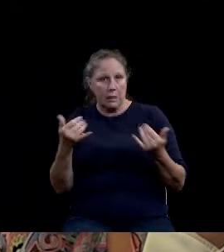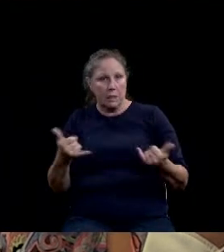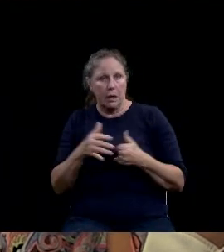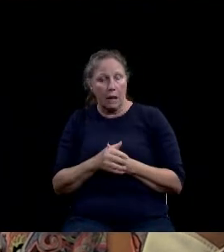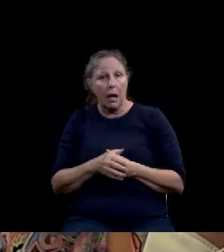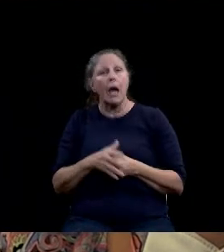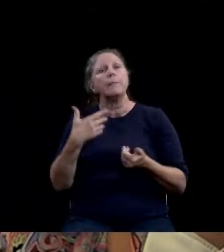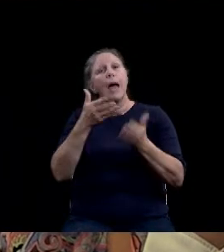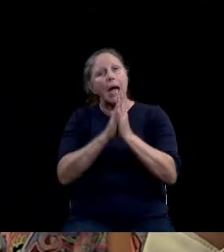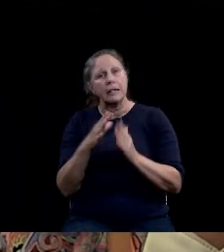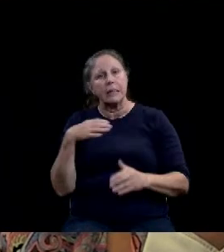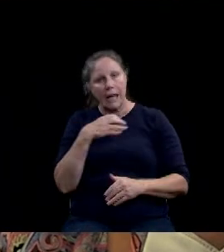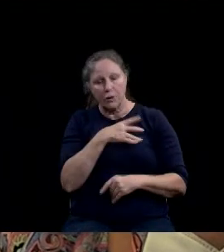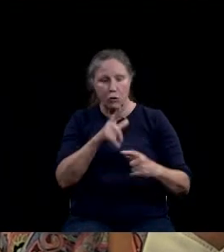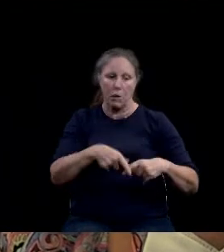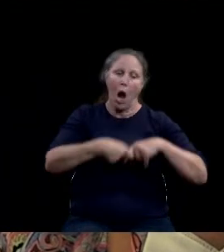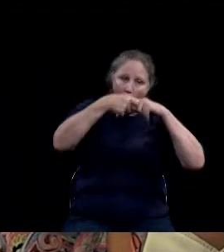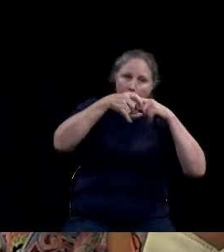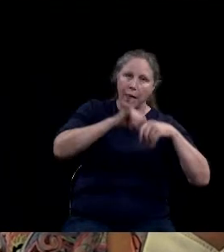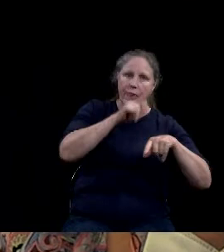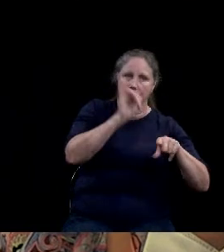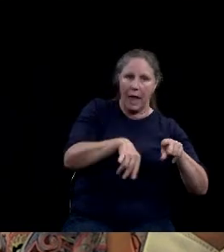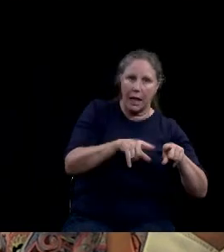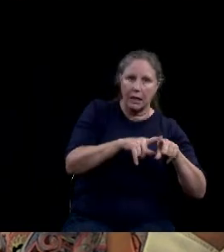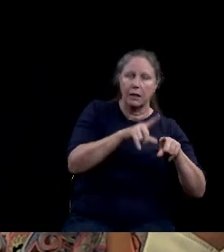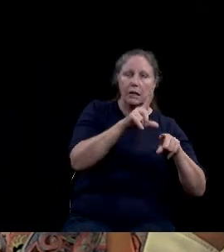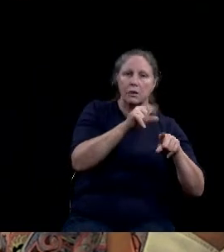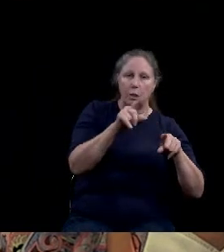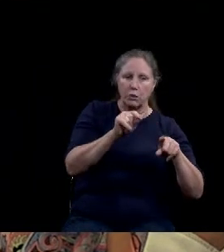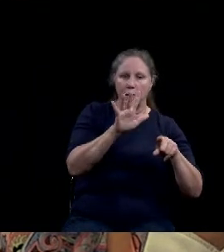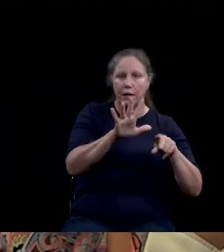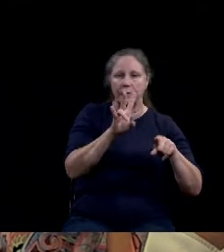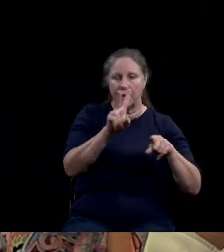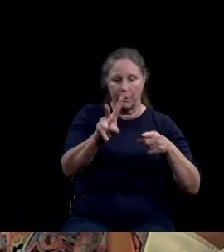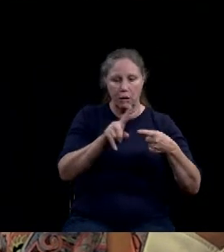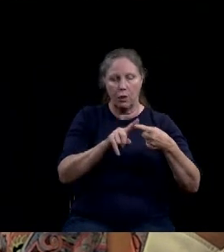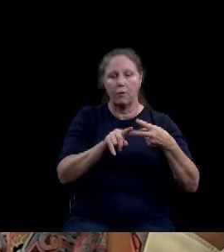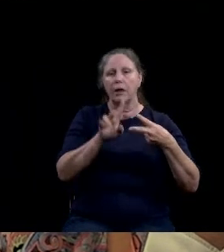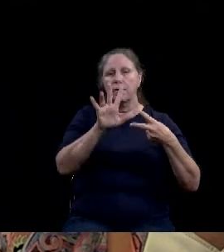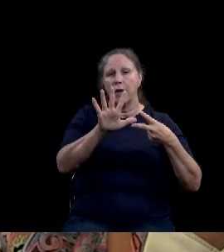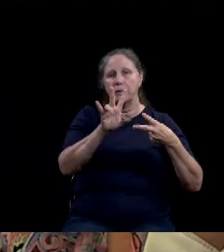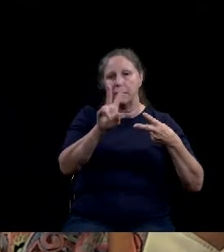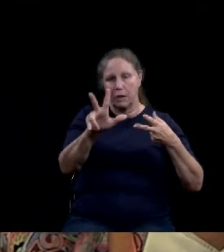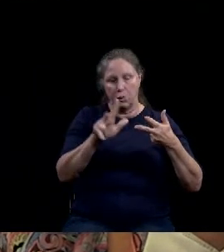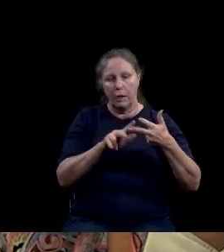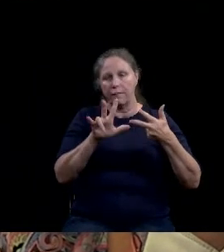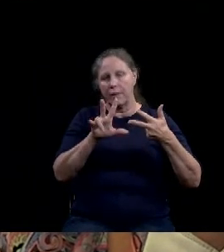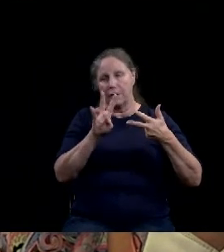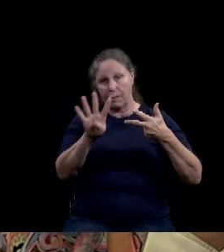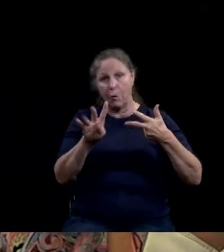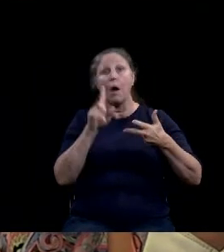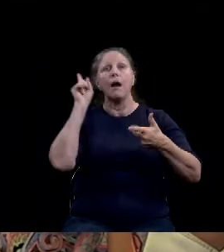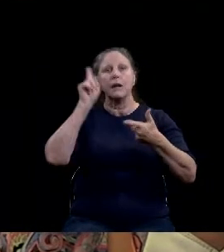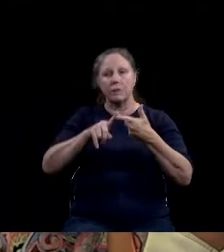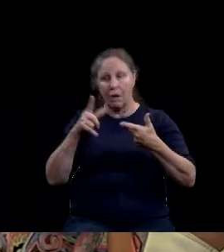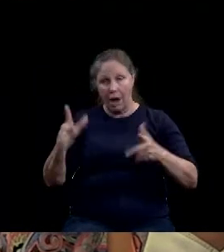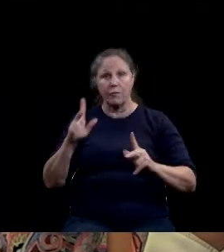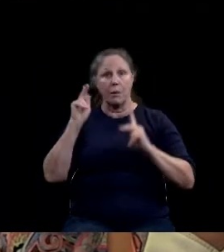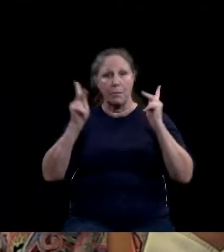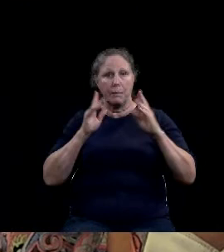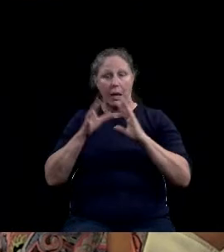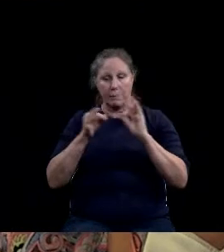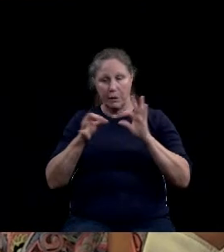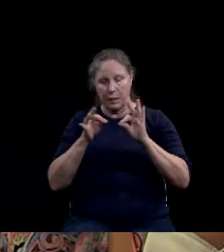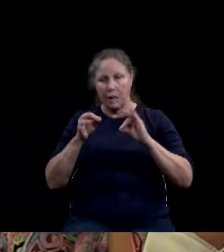2020 572 573 and 574 until the public information request has been ruled on by the Texas Attorney